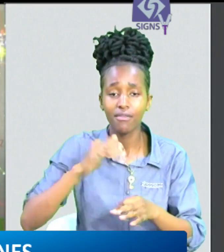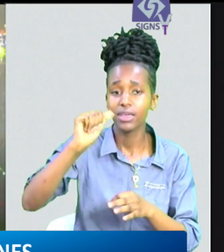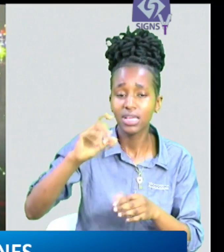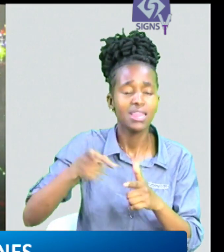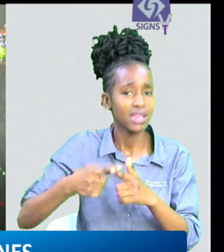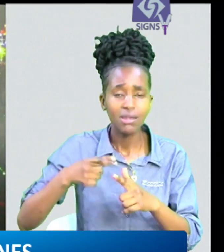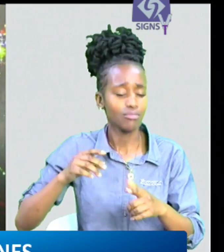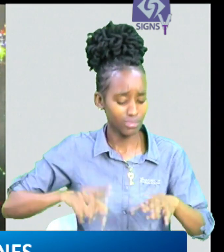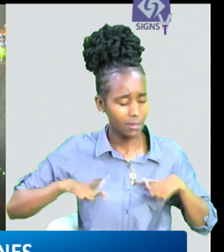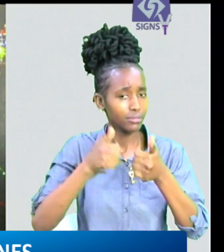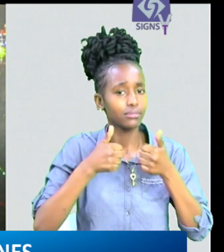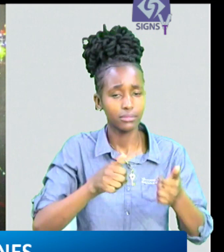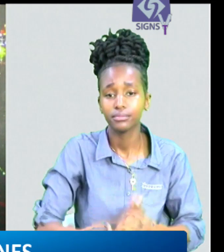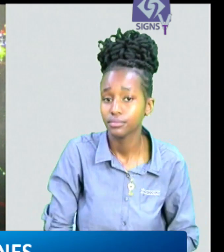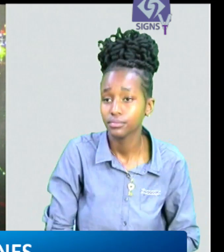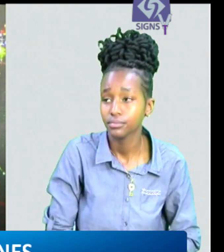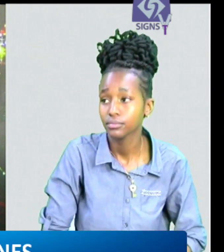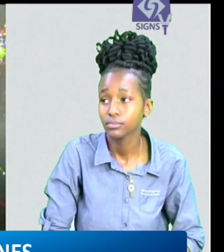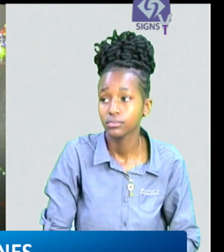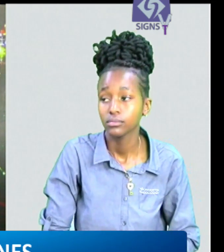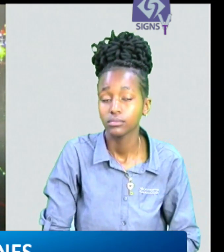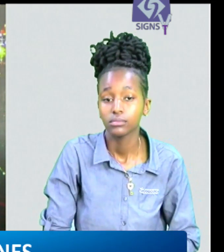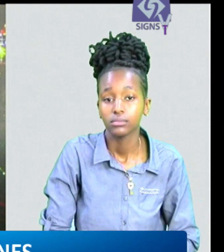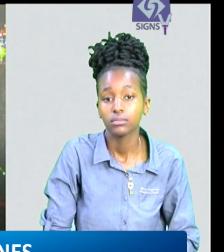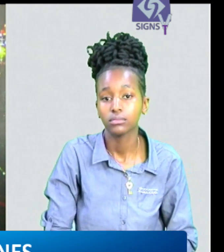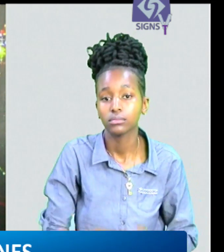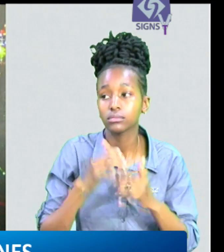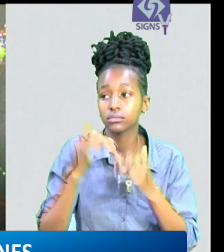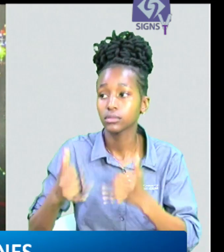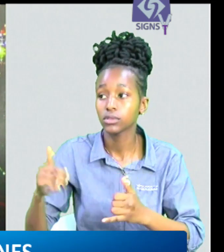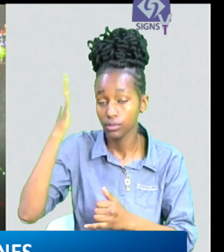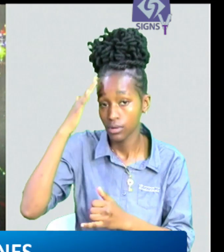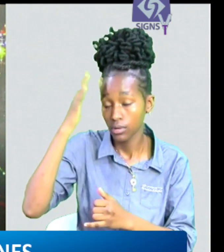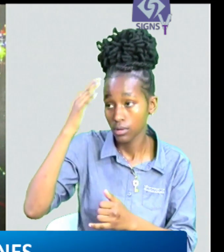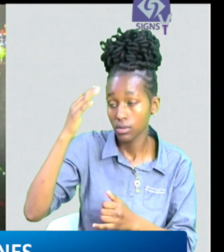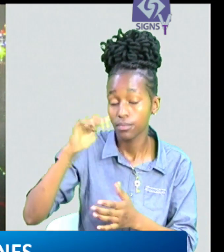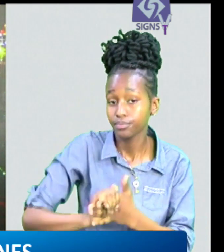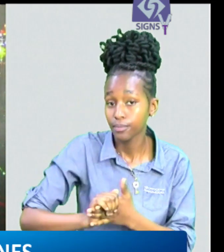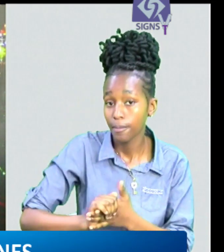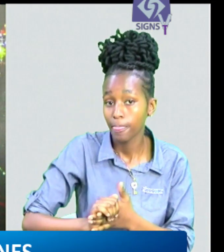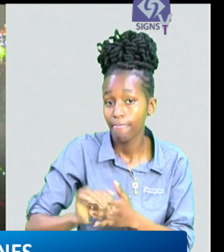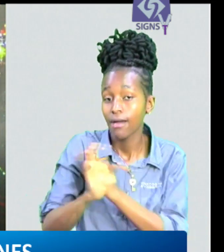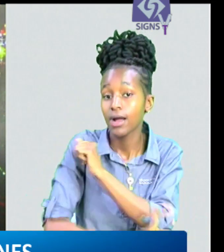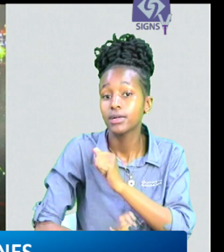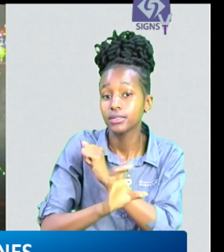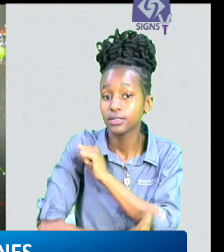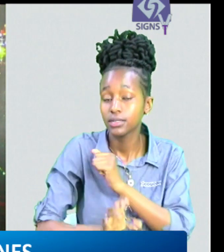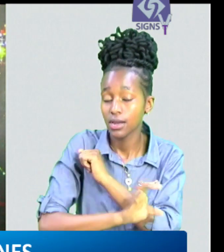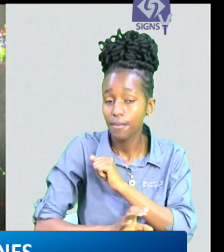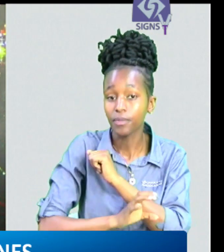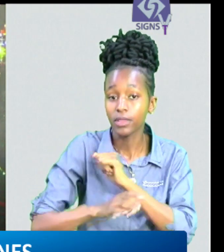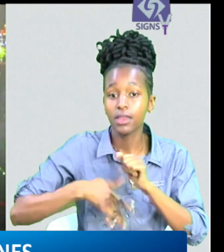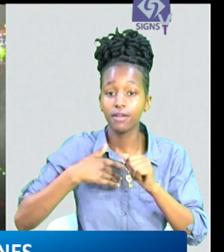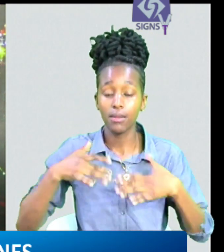uh even you know you don't need the sea air will circulate well and so even as the country